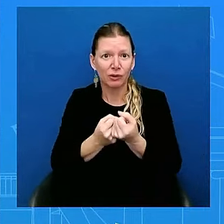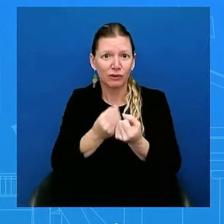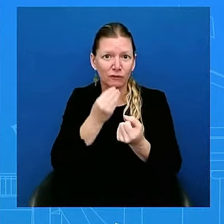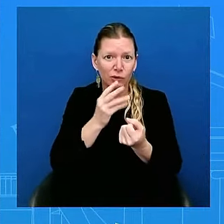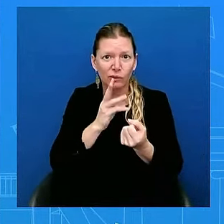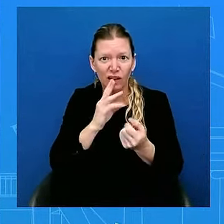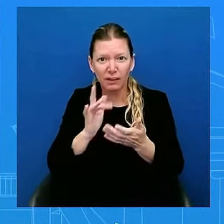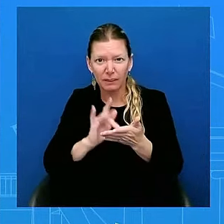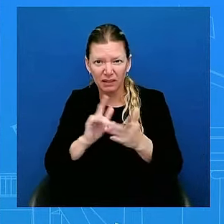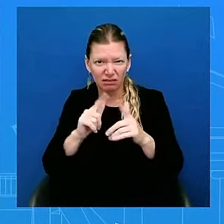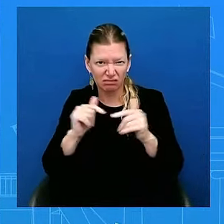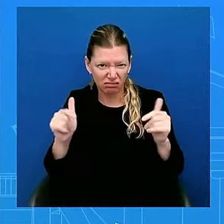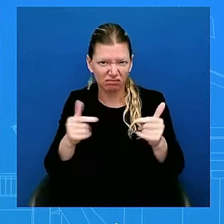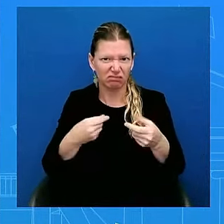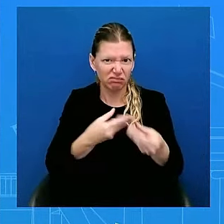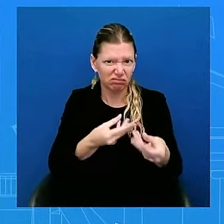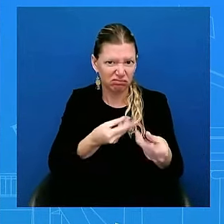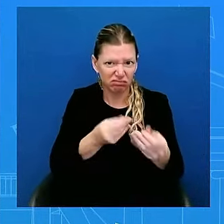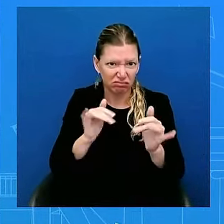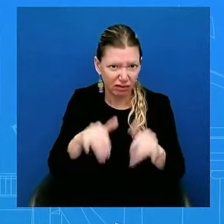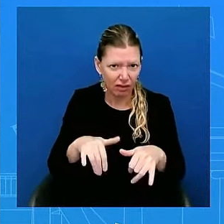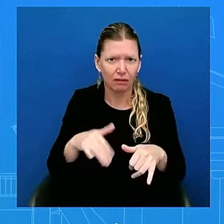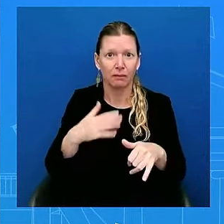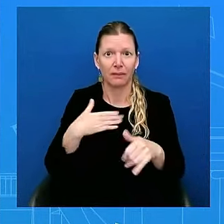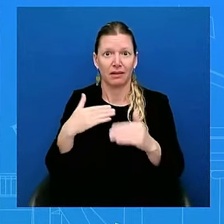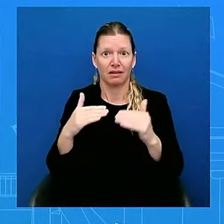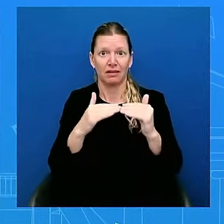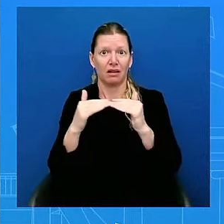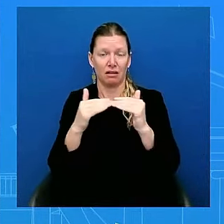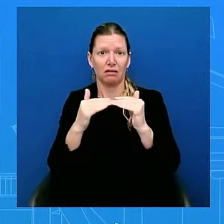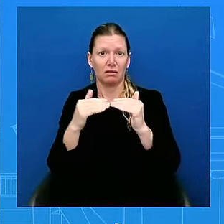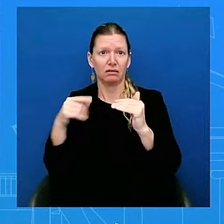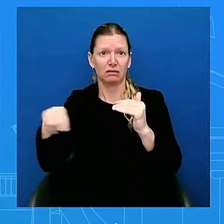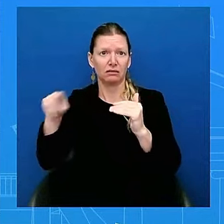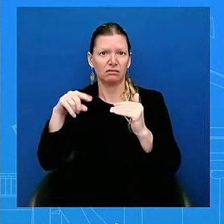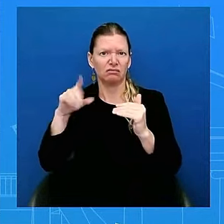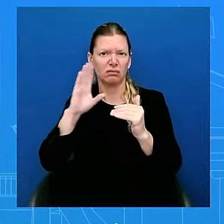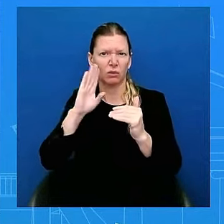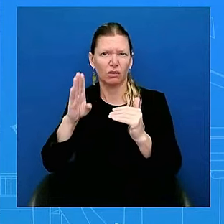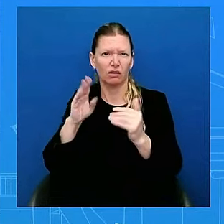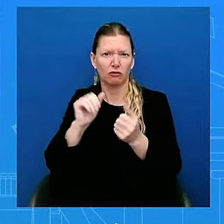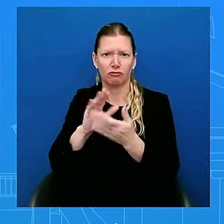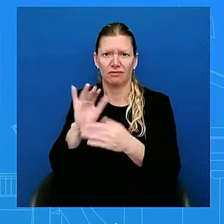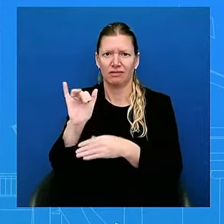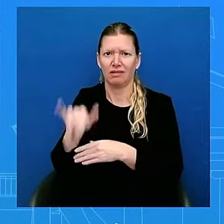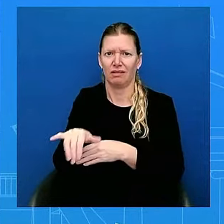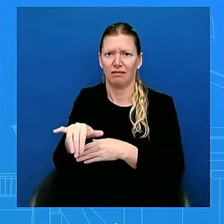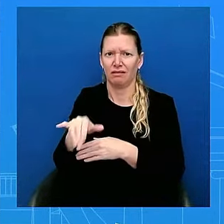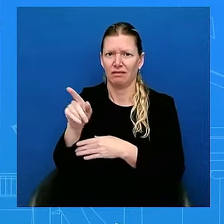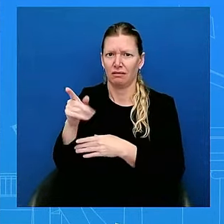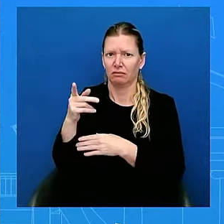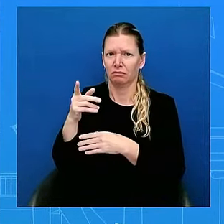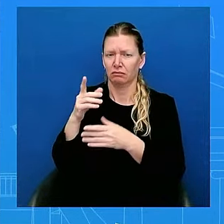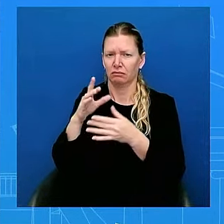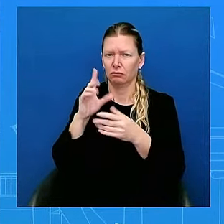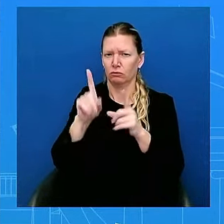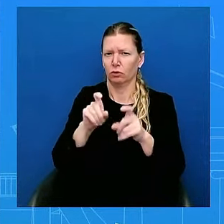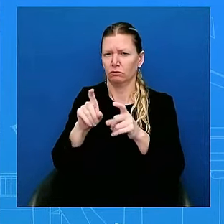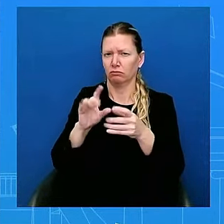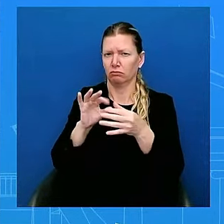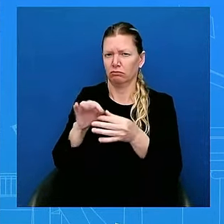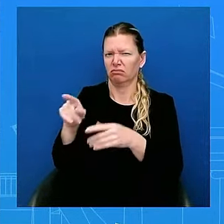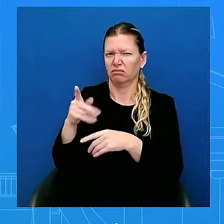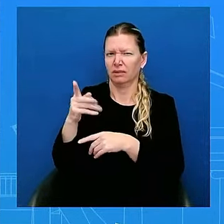going to address additional questions regarding the Prime Minister's address and also his visit. So I would certainly tune in. You'll hear more from